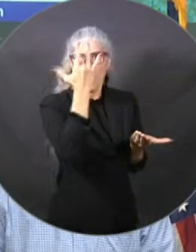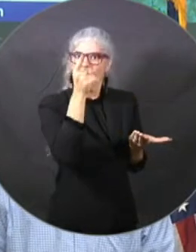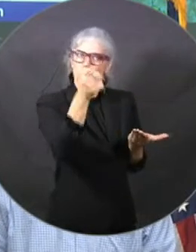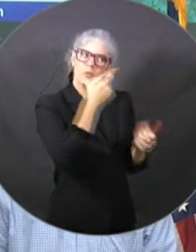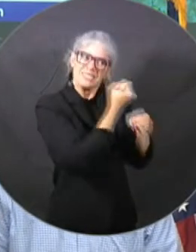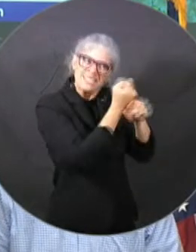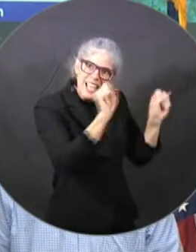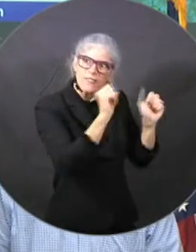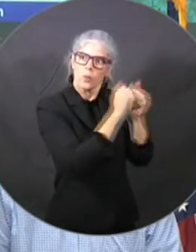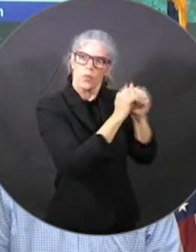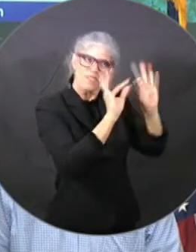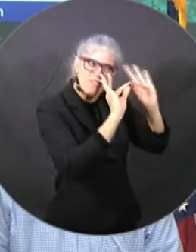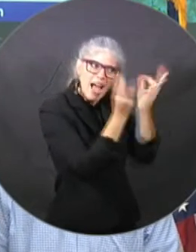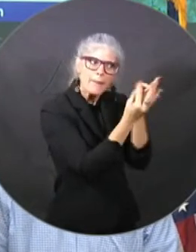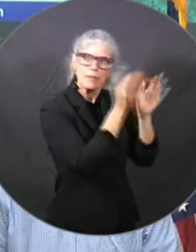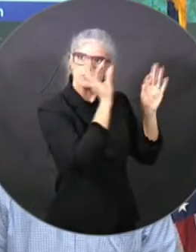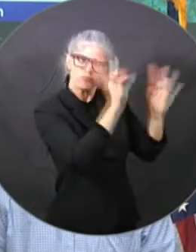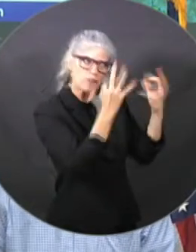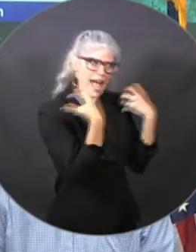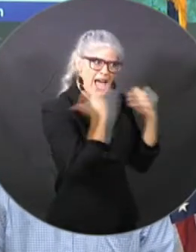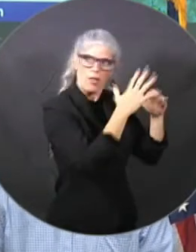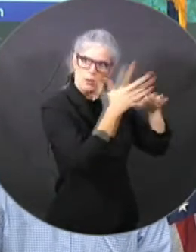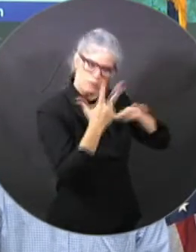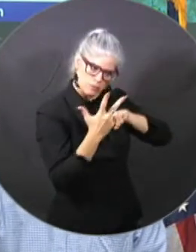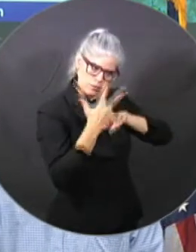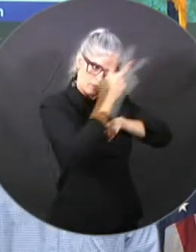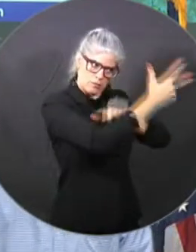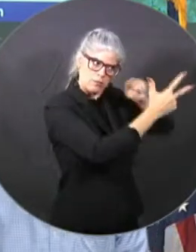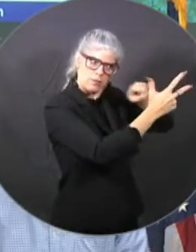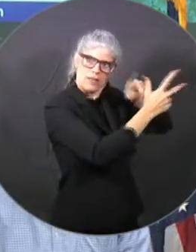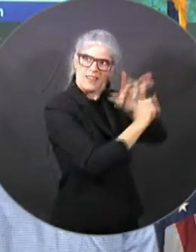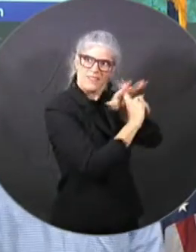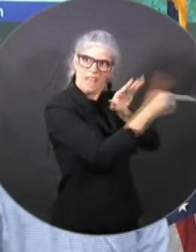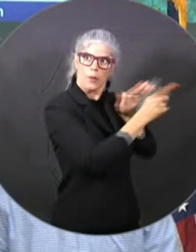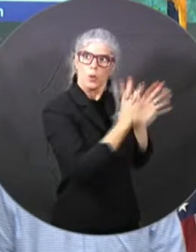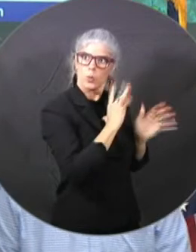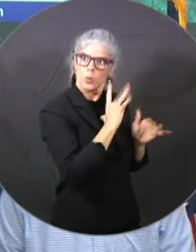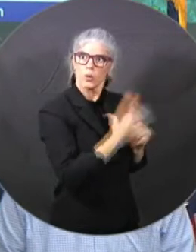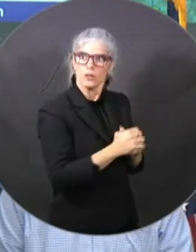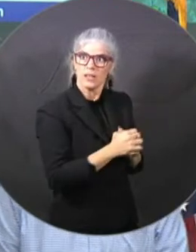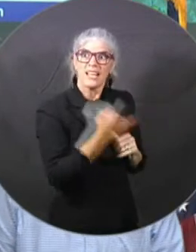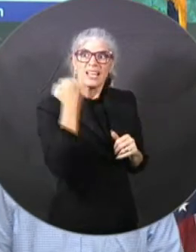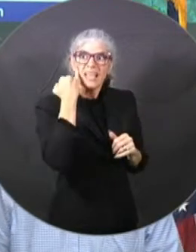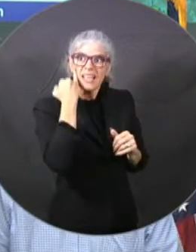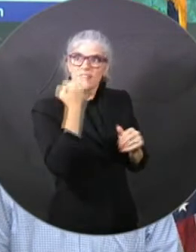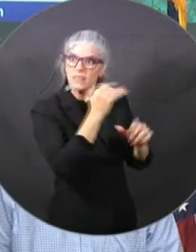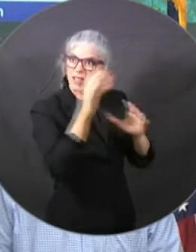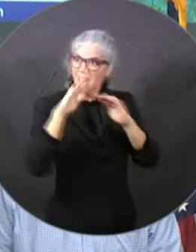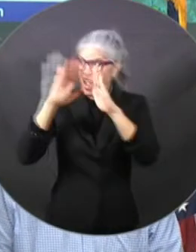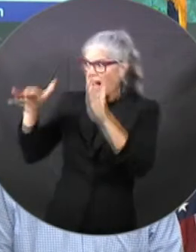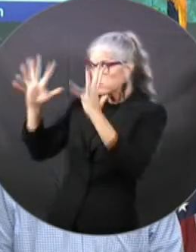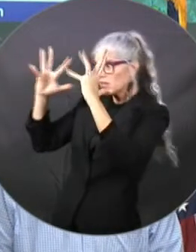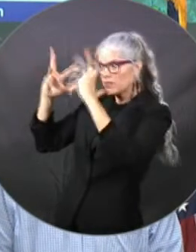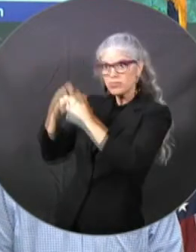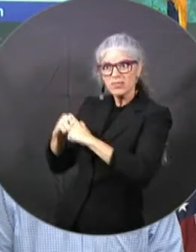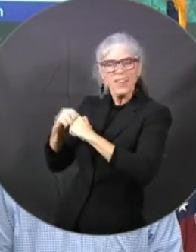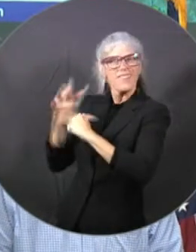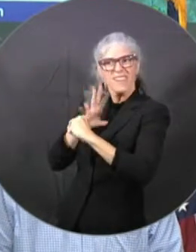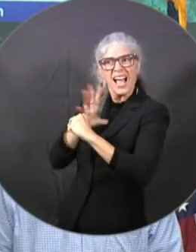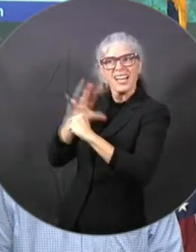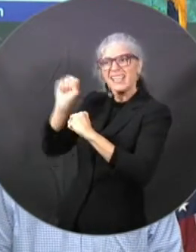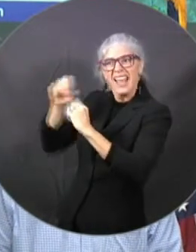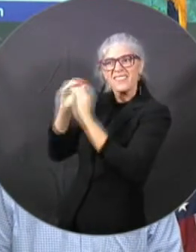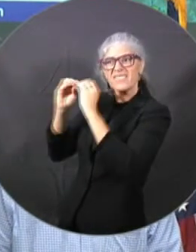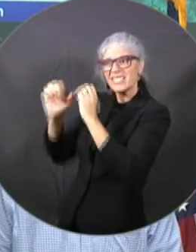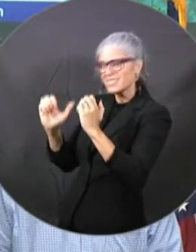we can rebuild someone's home. You can deal with the property damage. You can't unring the bell, though. If somebody stays in harm's way